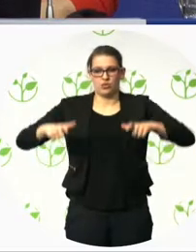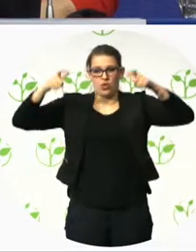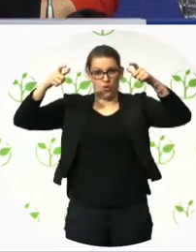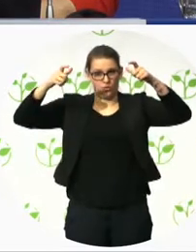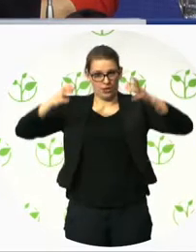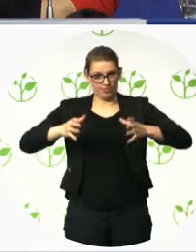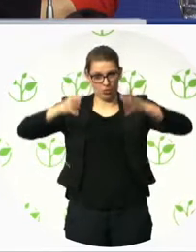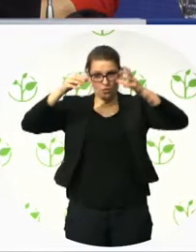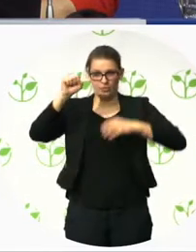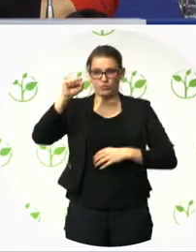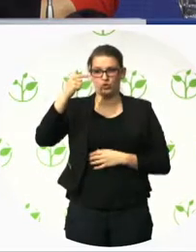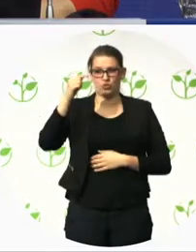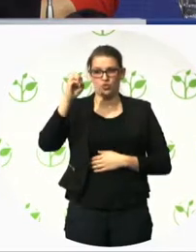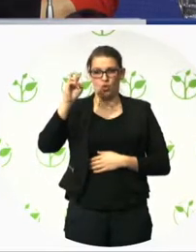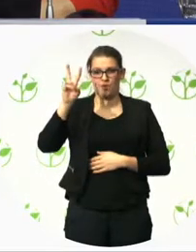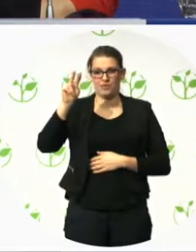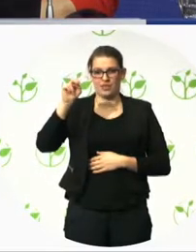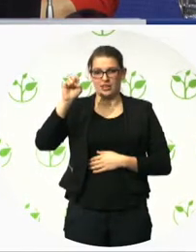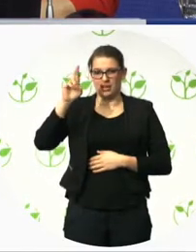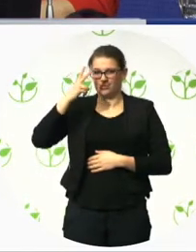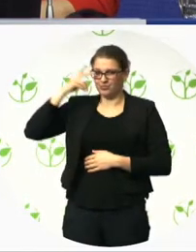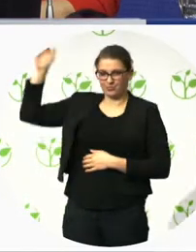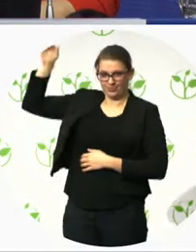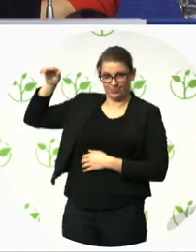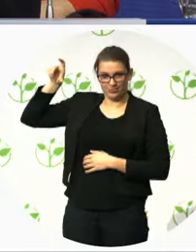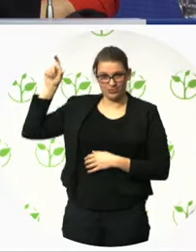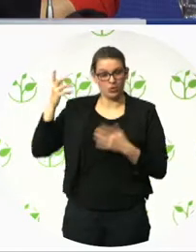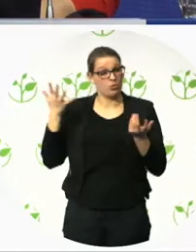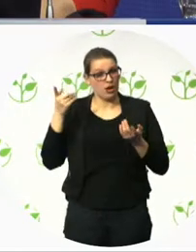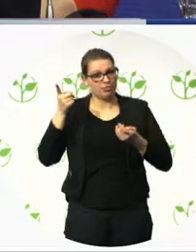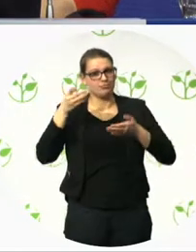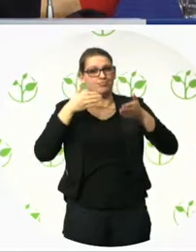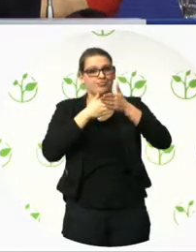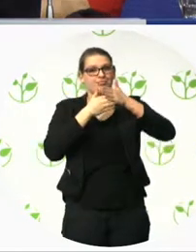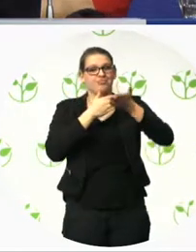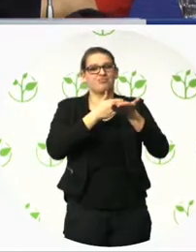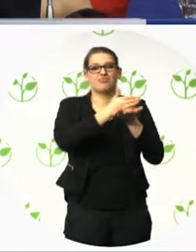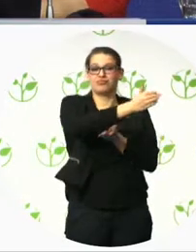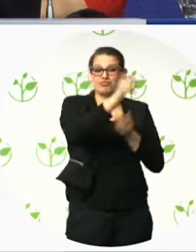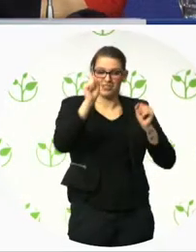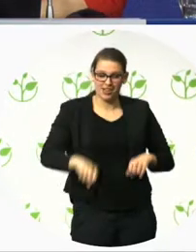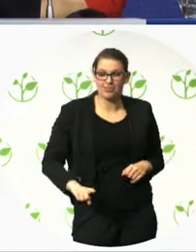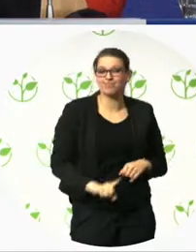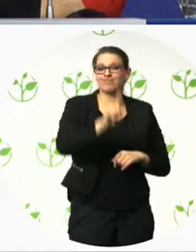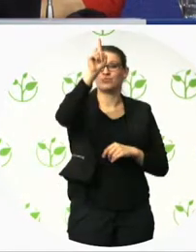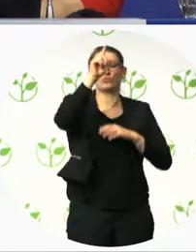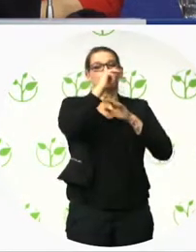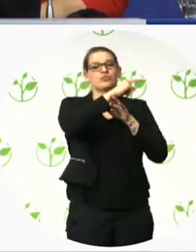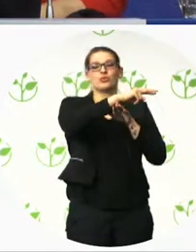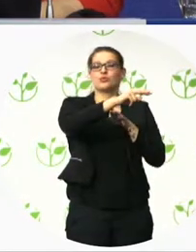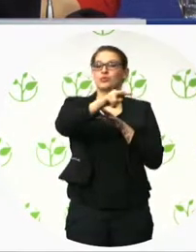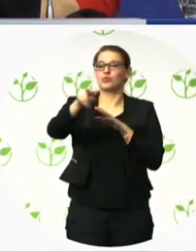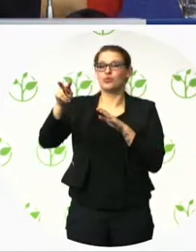we like very much to go in the nature. Oslo is an age-friendly